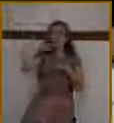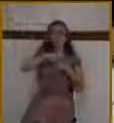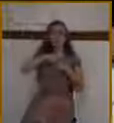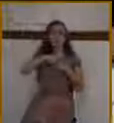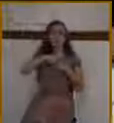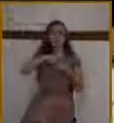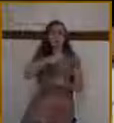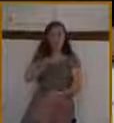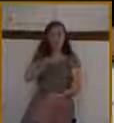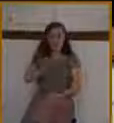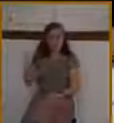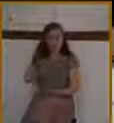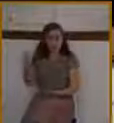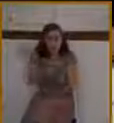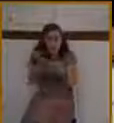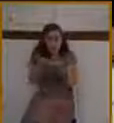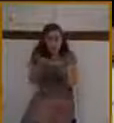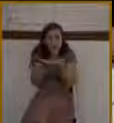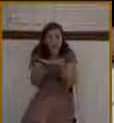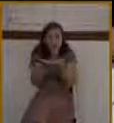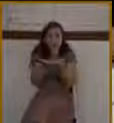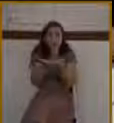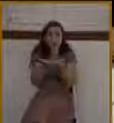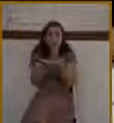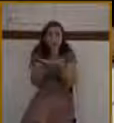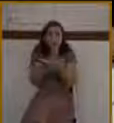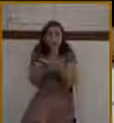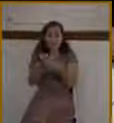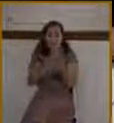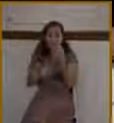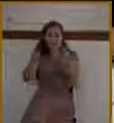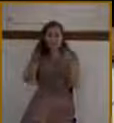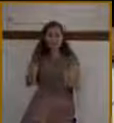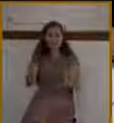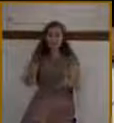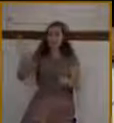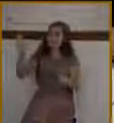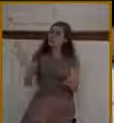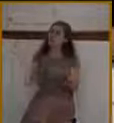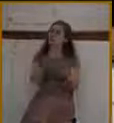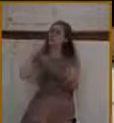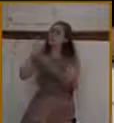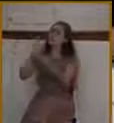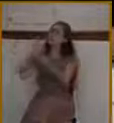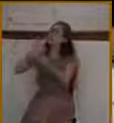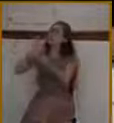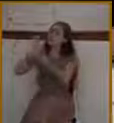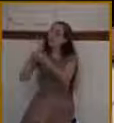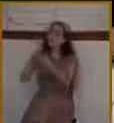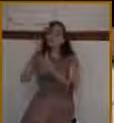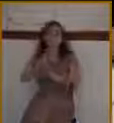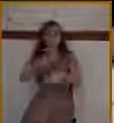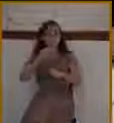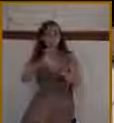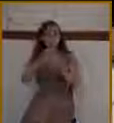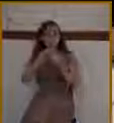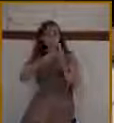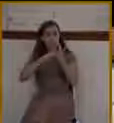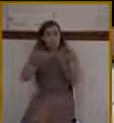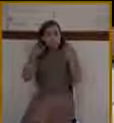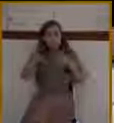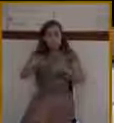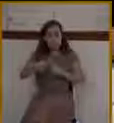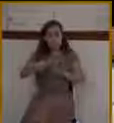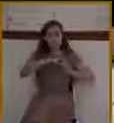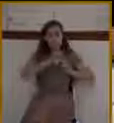to understand that not everyone who sings God's praise really receives Him as King. They were singing the praises of God, but they really didn't receive